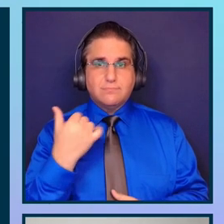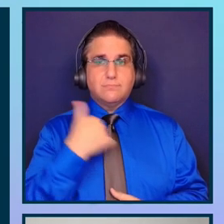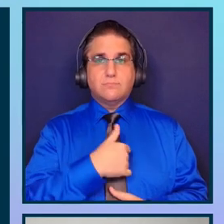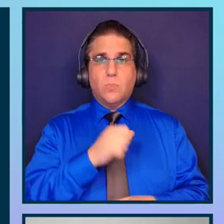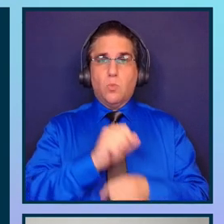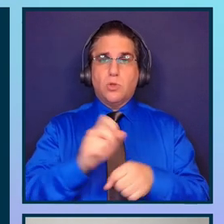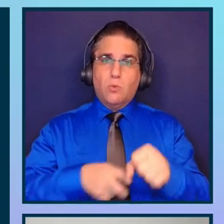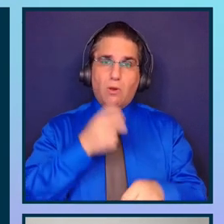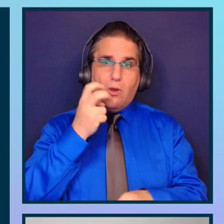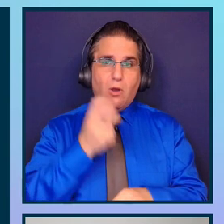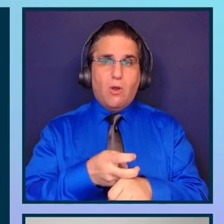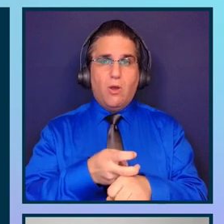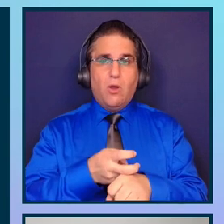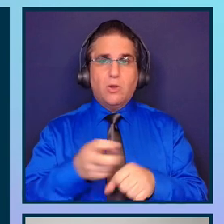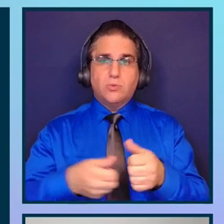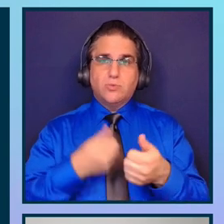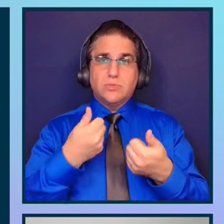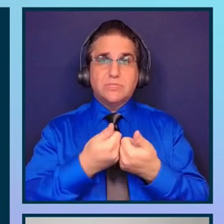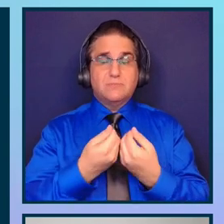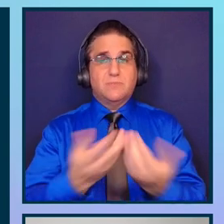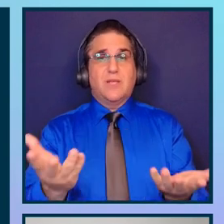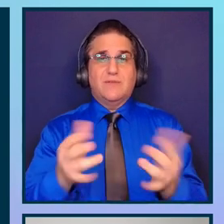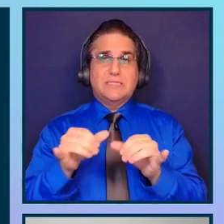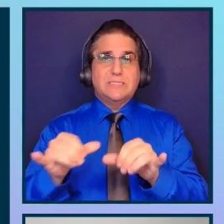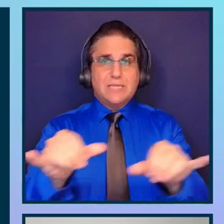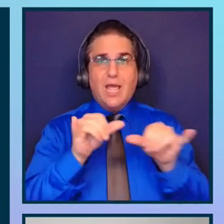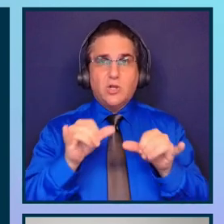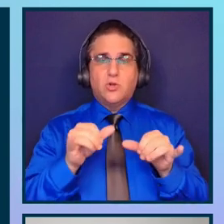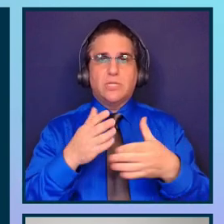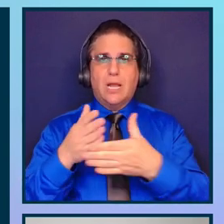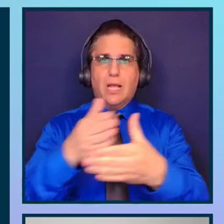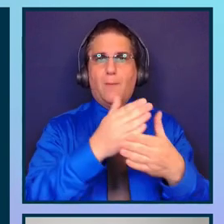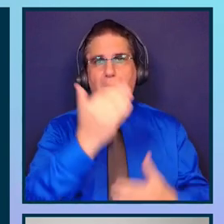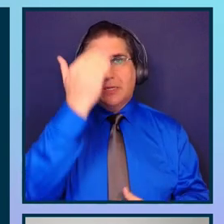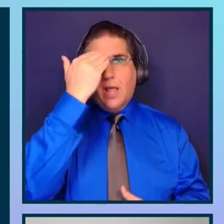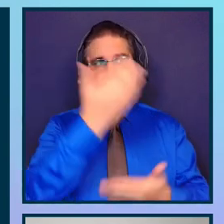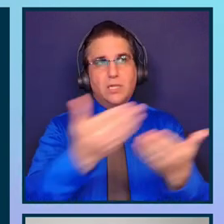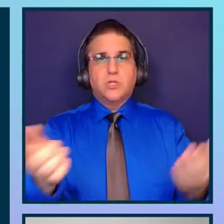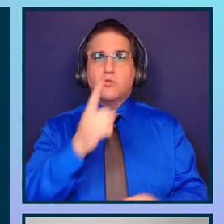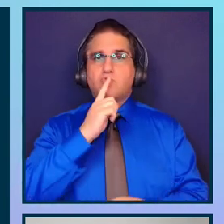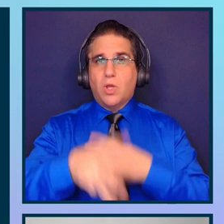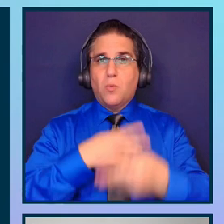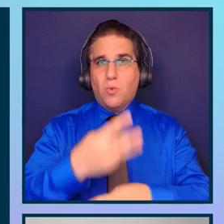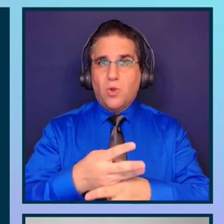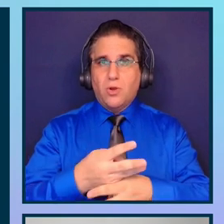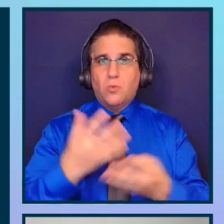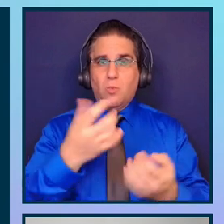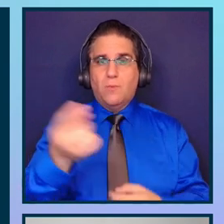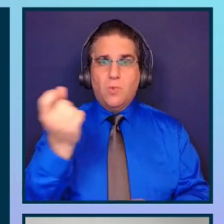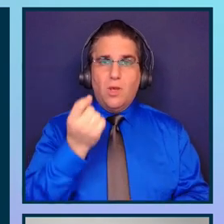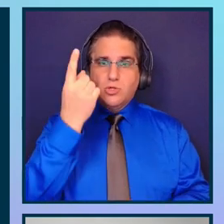to set standards and a common knowledge on in the real world to understand that